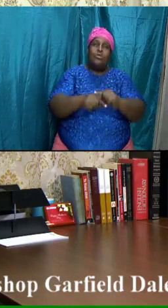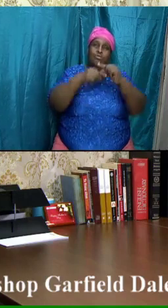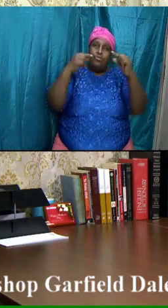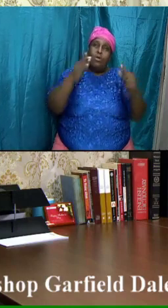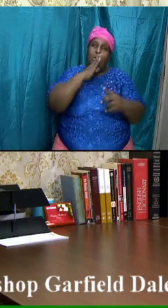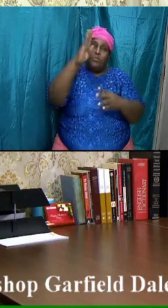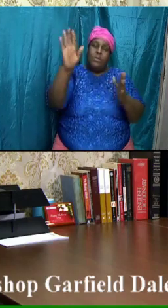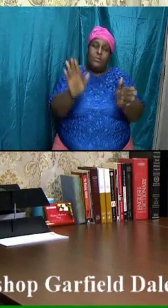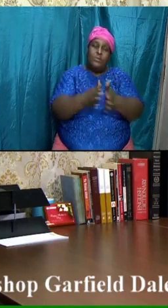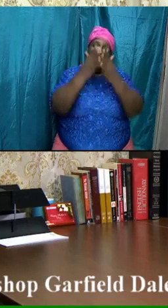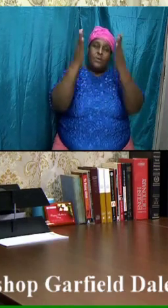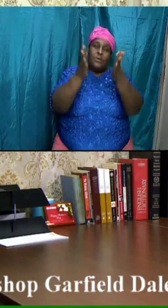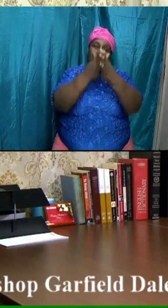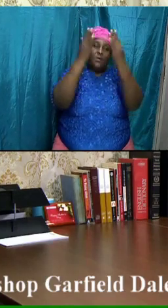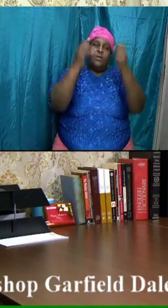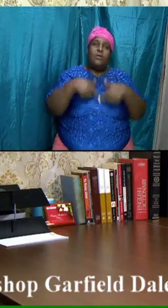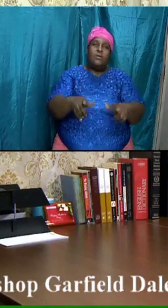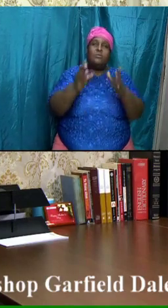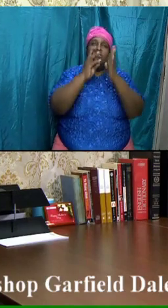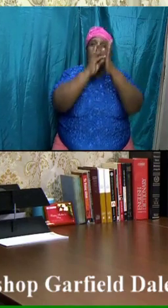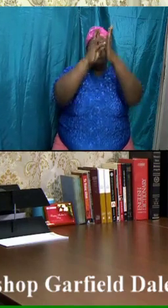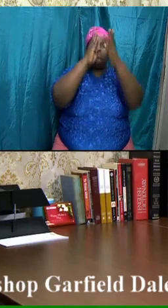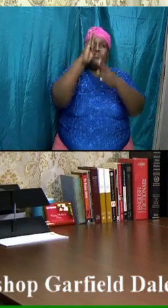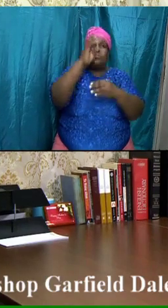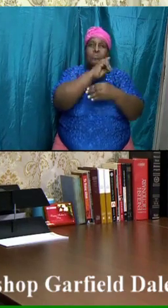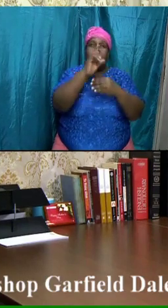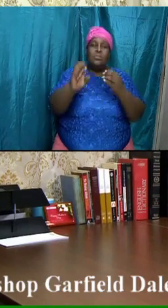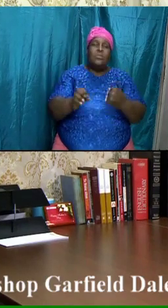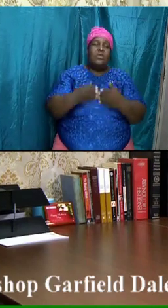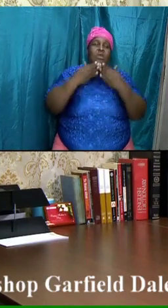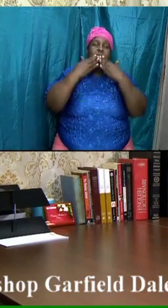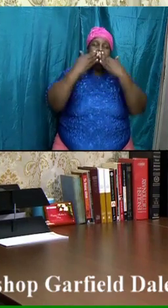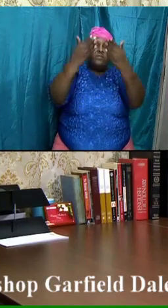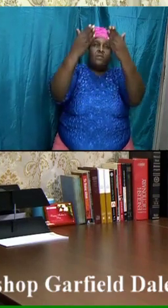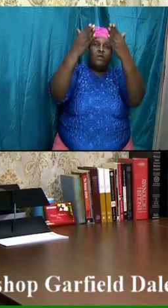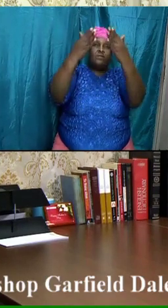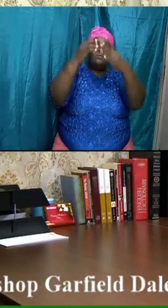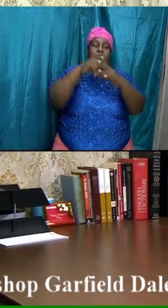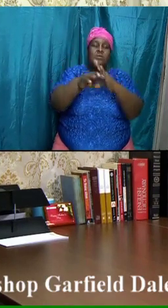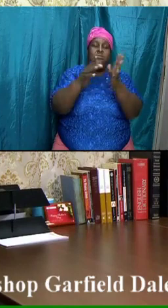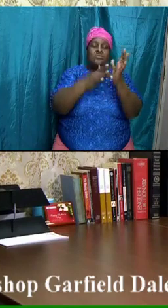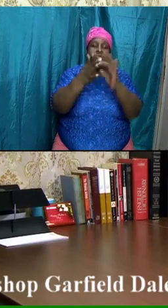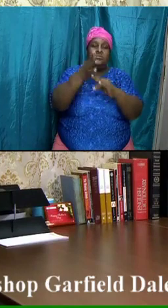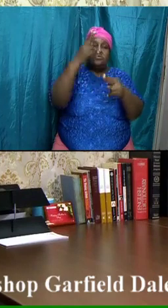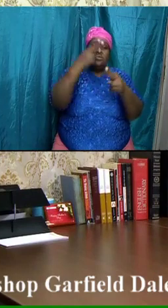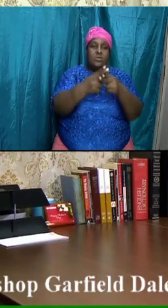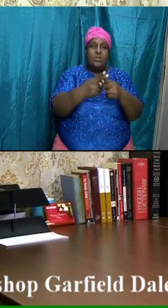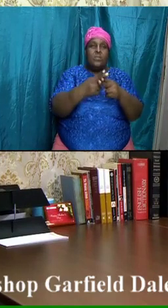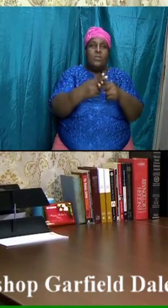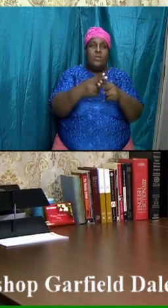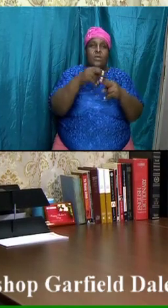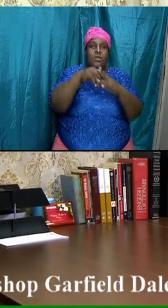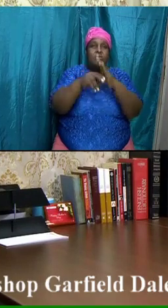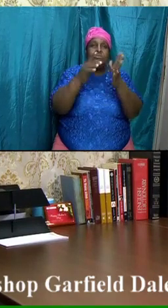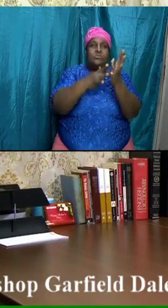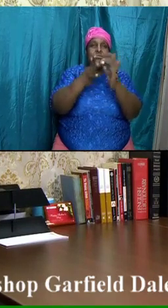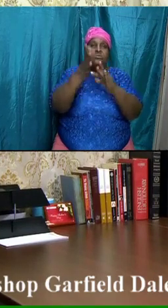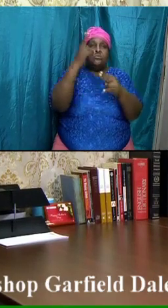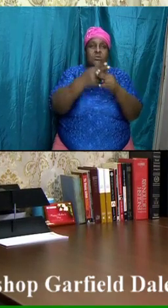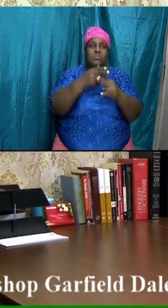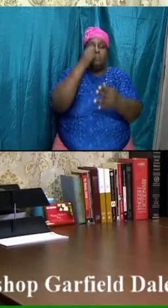to be praised let your will be done we give you thanks in Jesus name in Jesus name